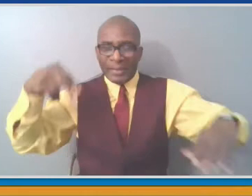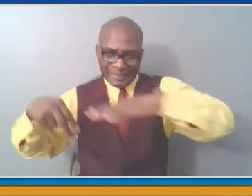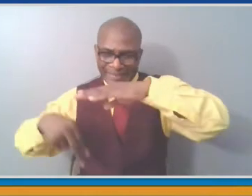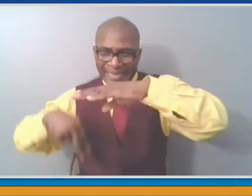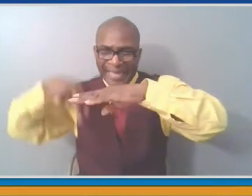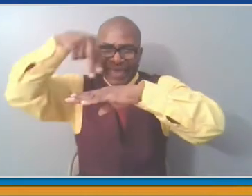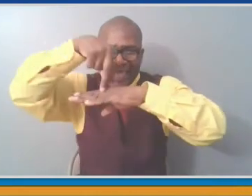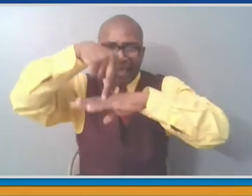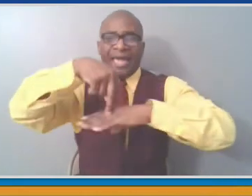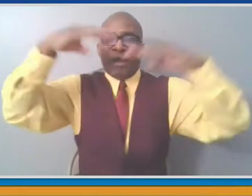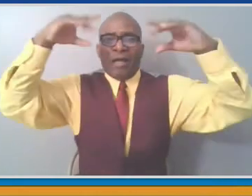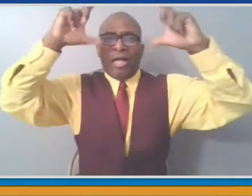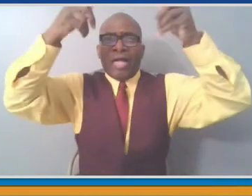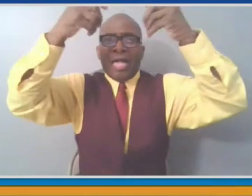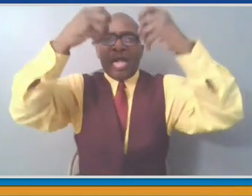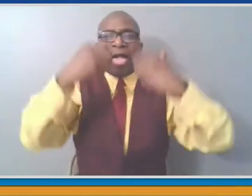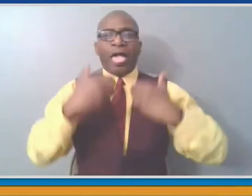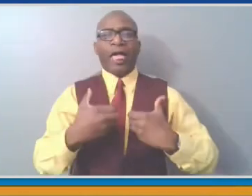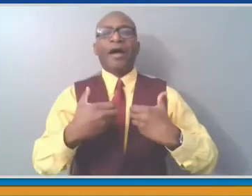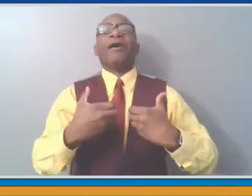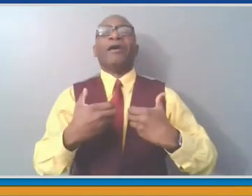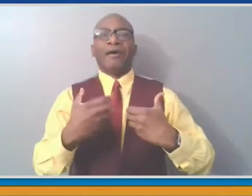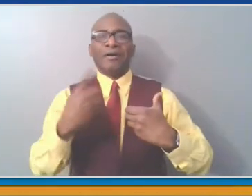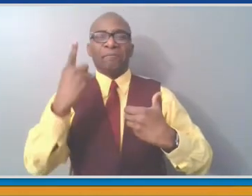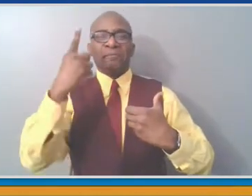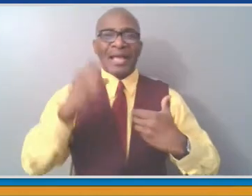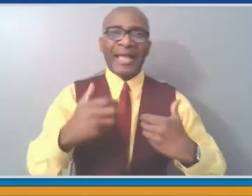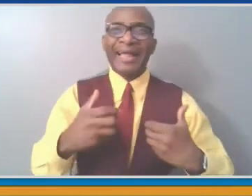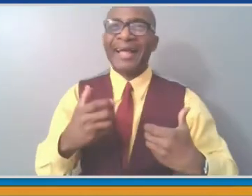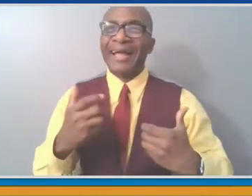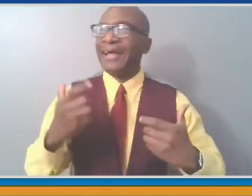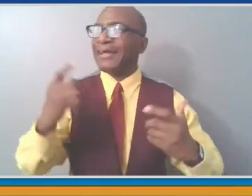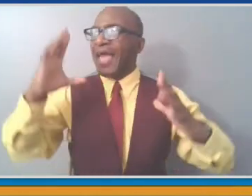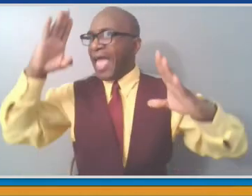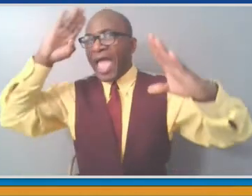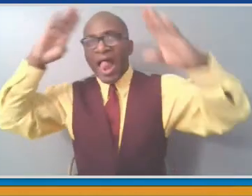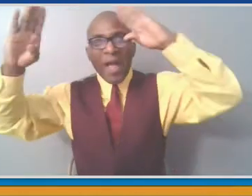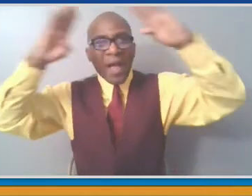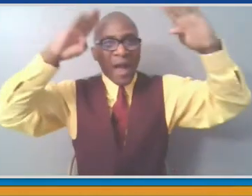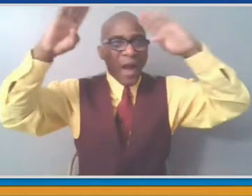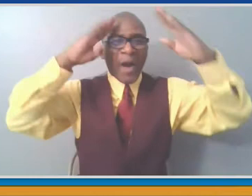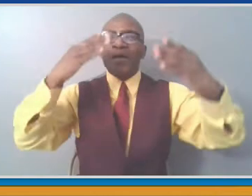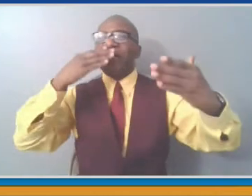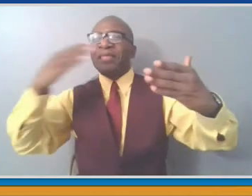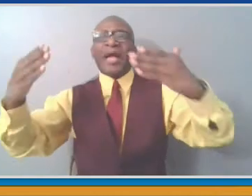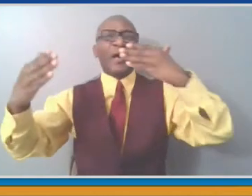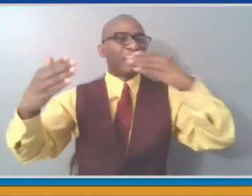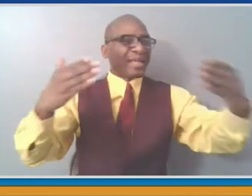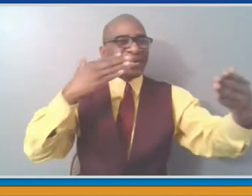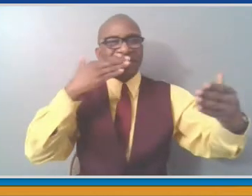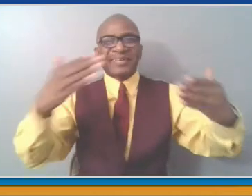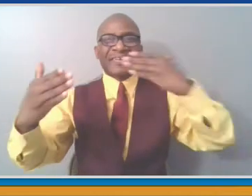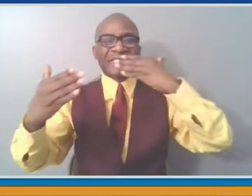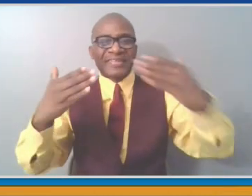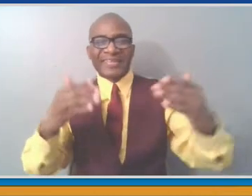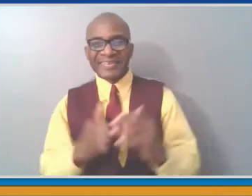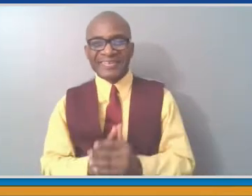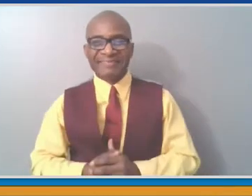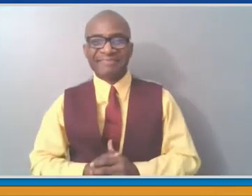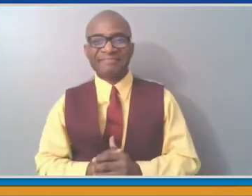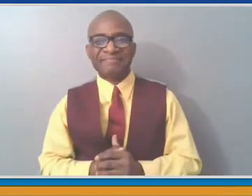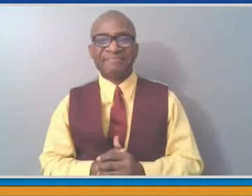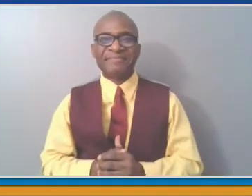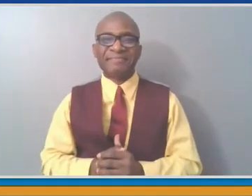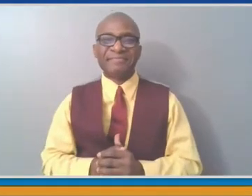Hi, everyone, and thank you so much, County Executive, Deputy County Executive, and our Mayor of New Rochelle. And as they all